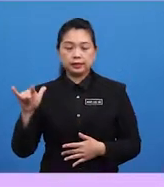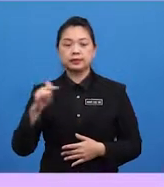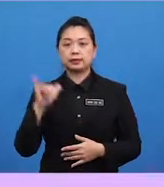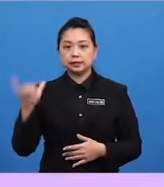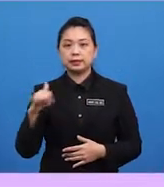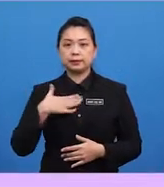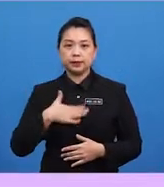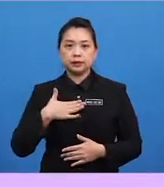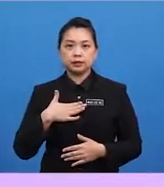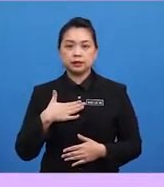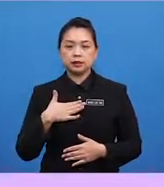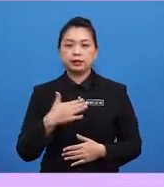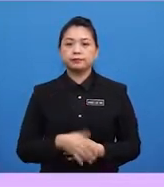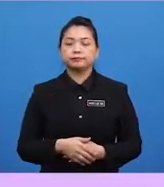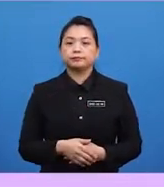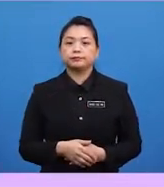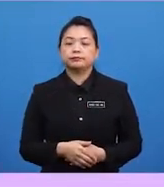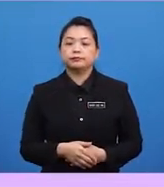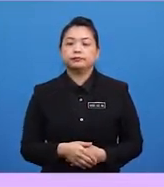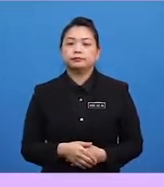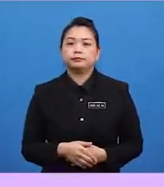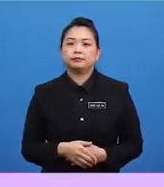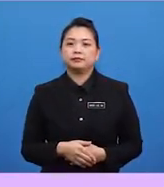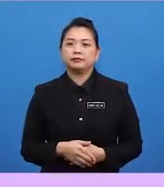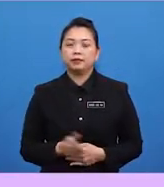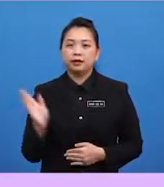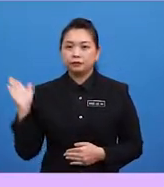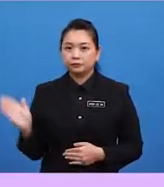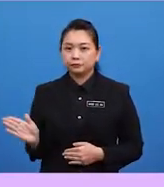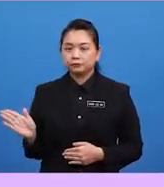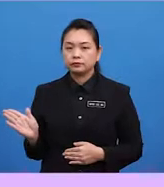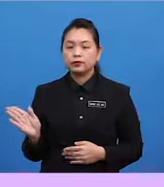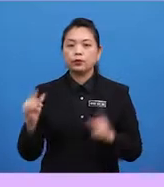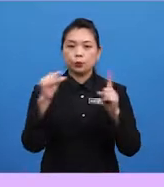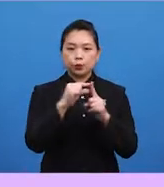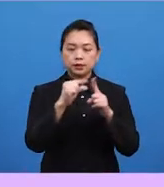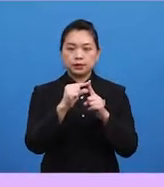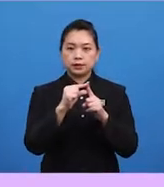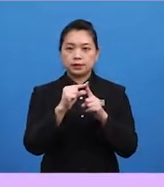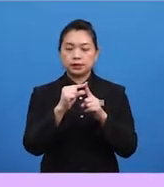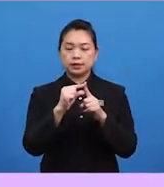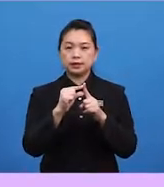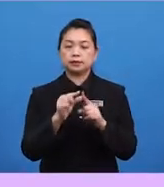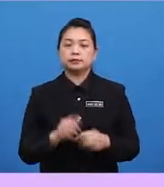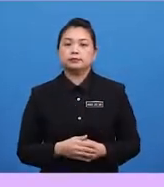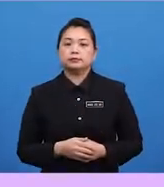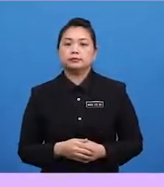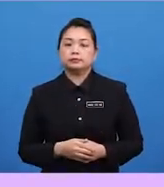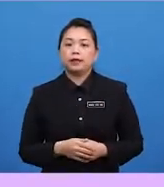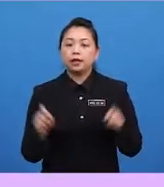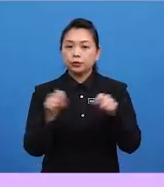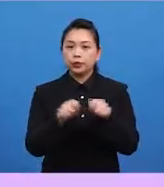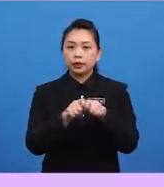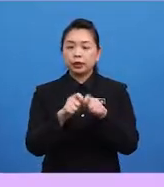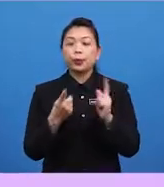cream? Yes, please. Yes, These words are generally said together quickly